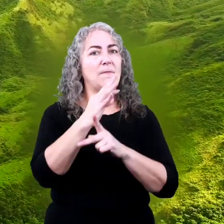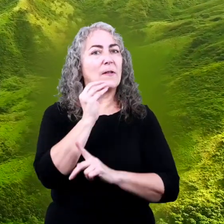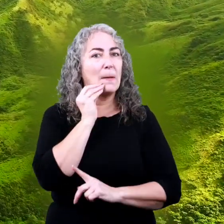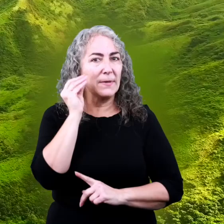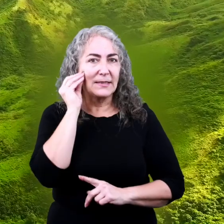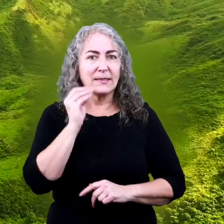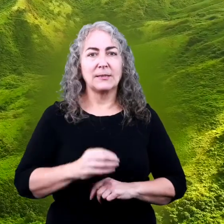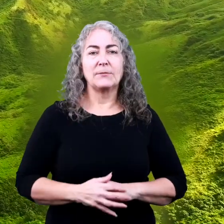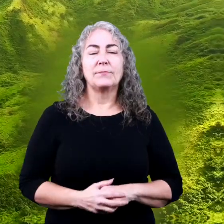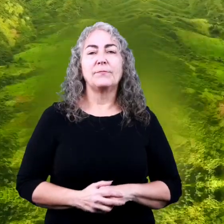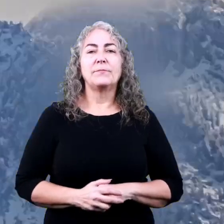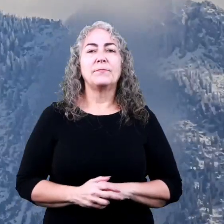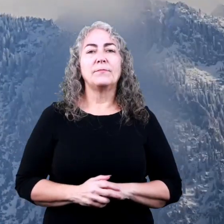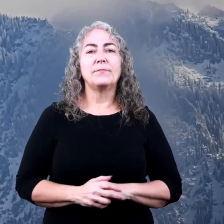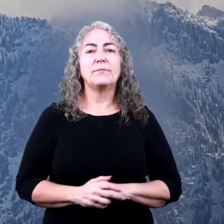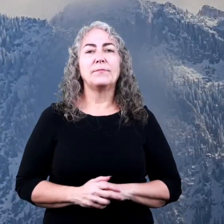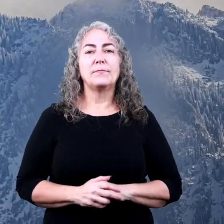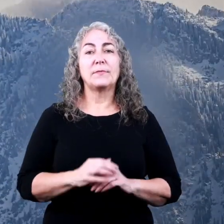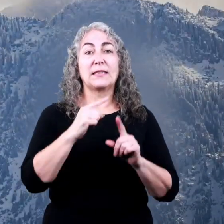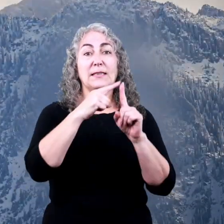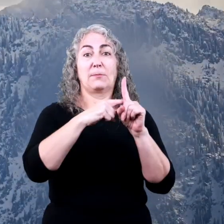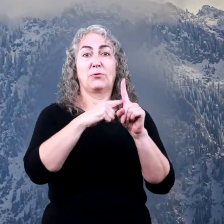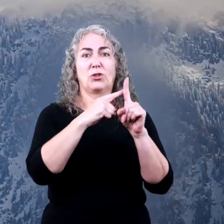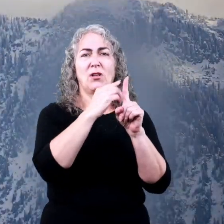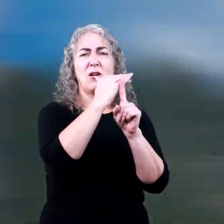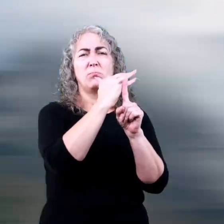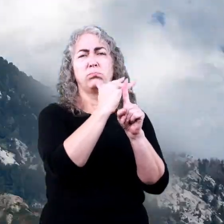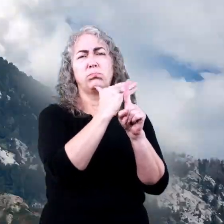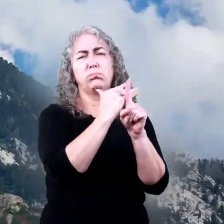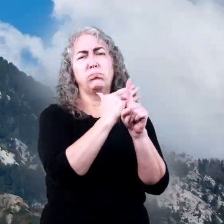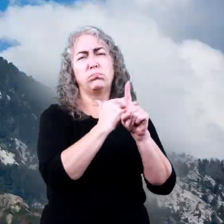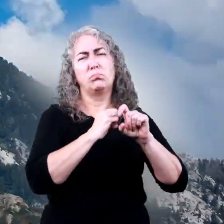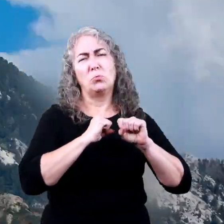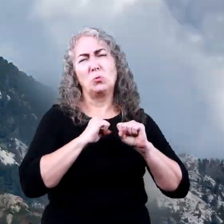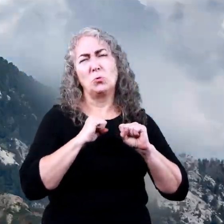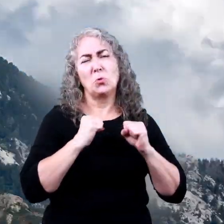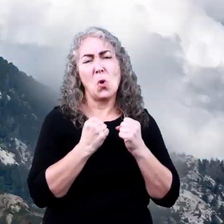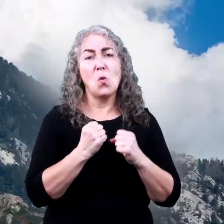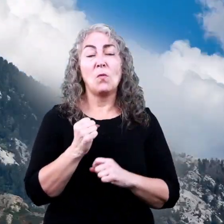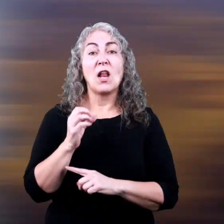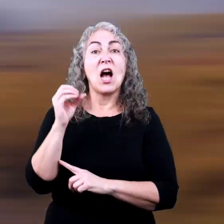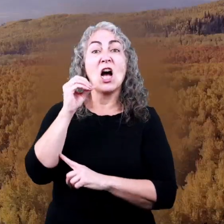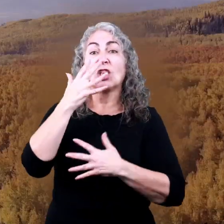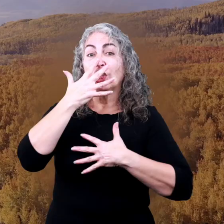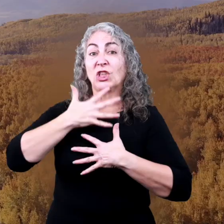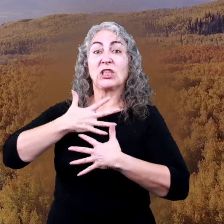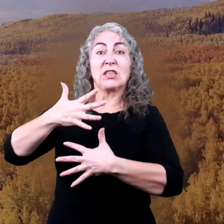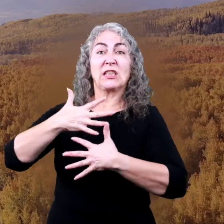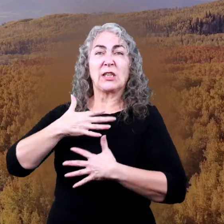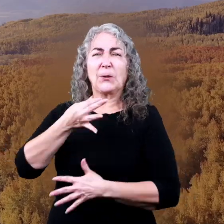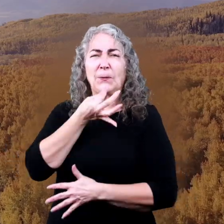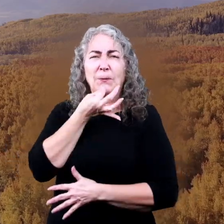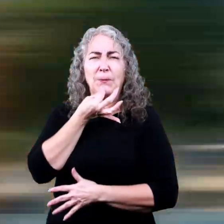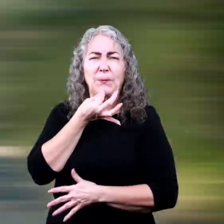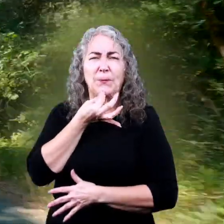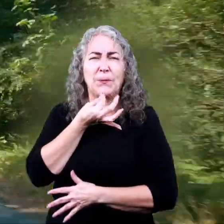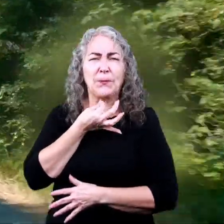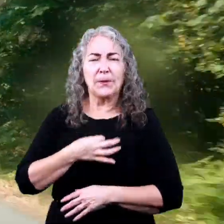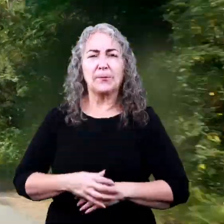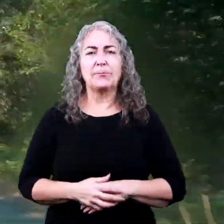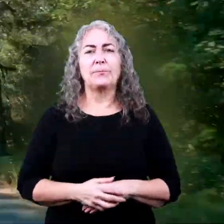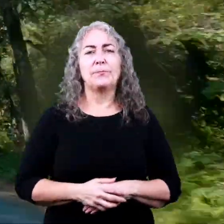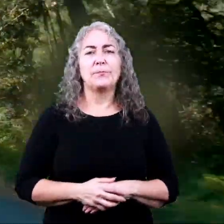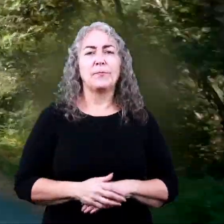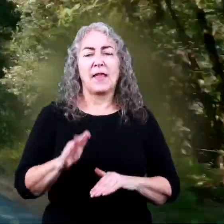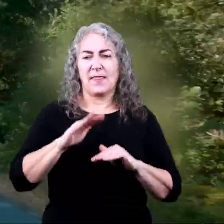kind of habitat. The temperature up high is much cooler, and the oxygen is much thinner than in places